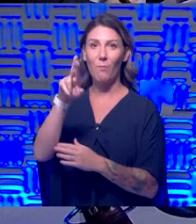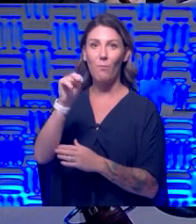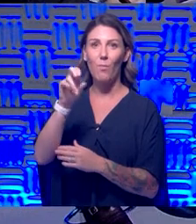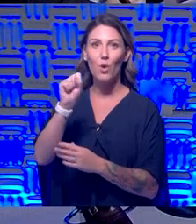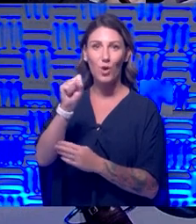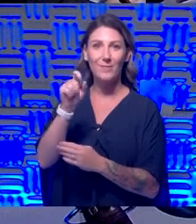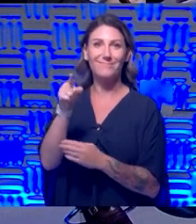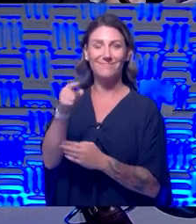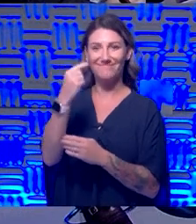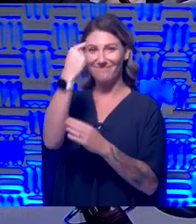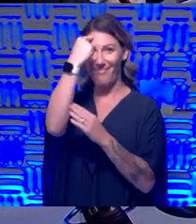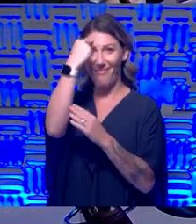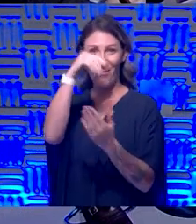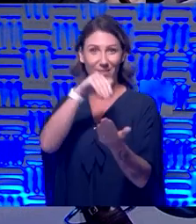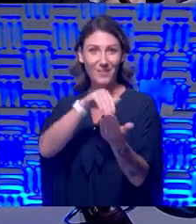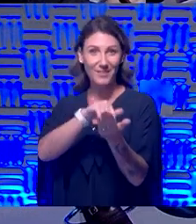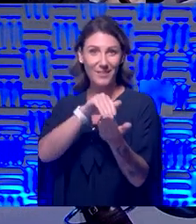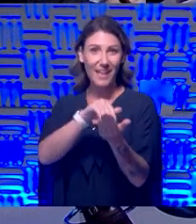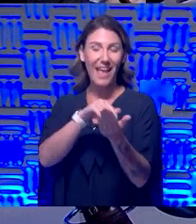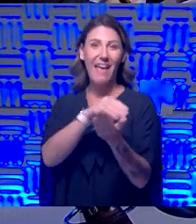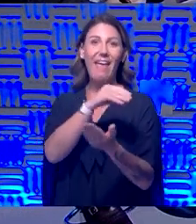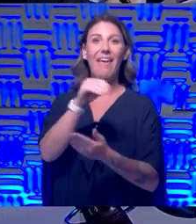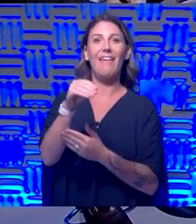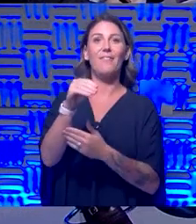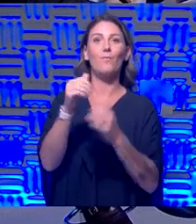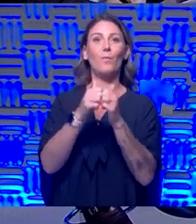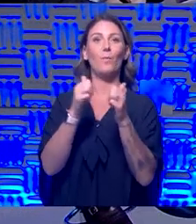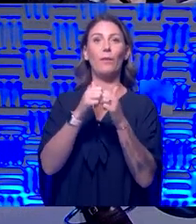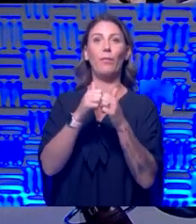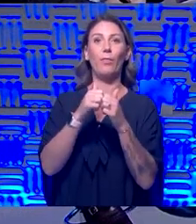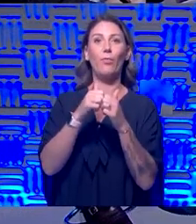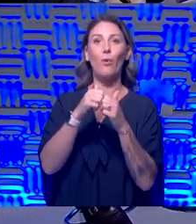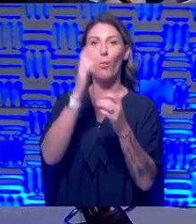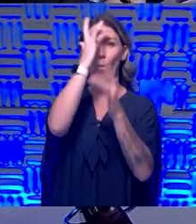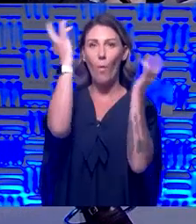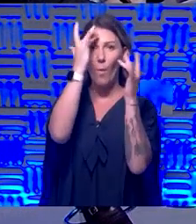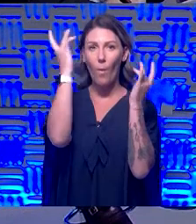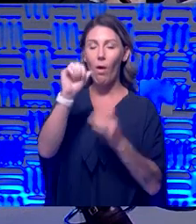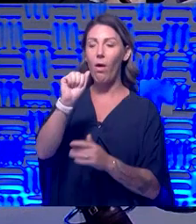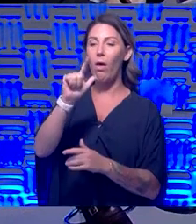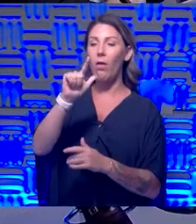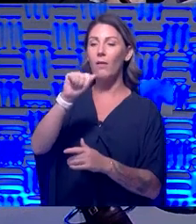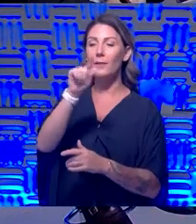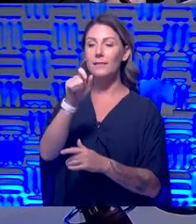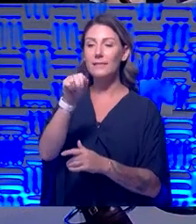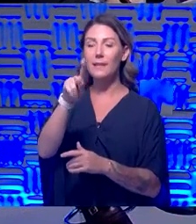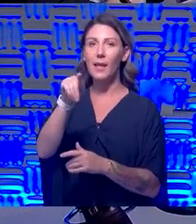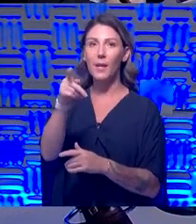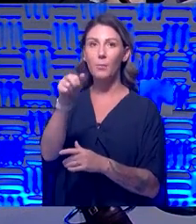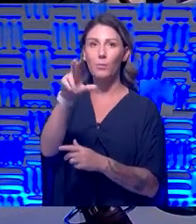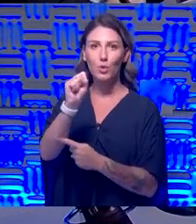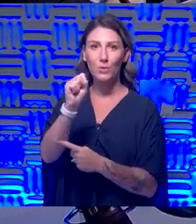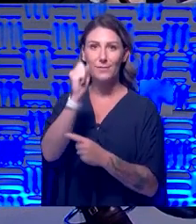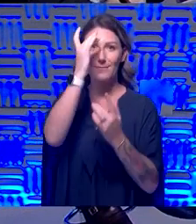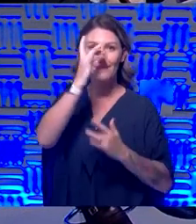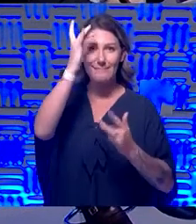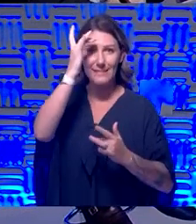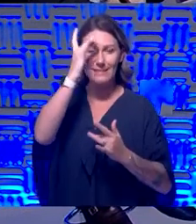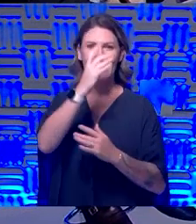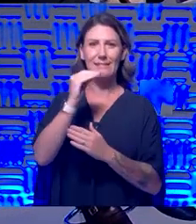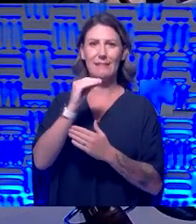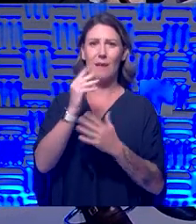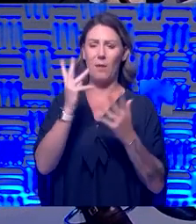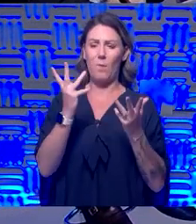of the KU Alzheimer's Disease Center. You know, one of things we haven't really spoken about too much yet is the impact of